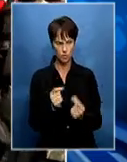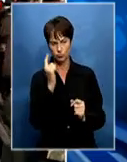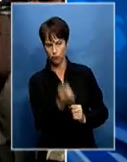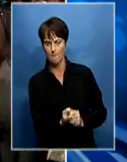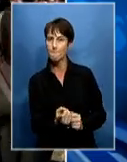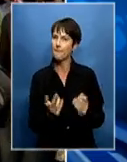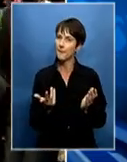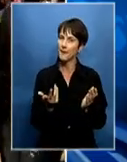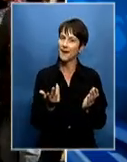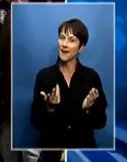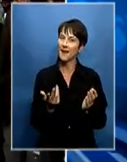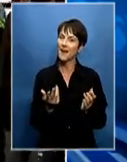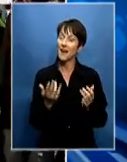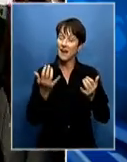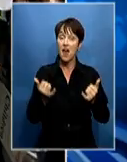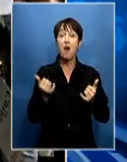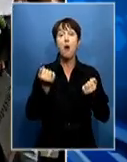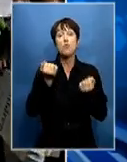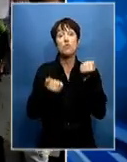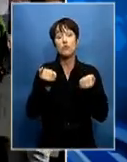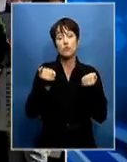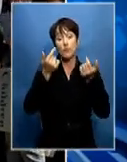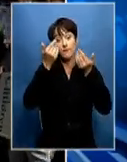reserved. Janji Chauke, SABC News, Johannesburg.